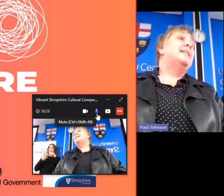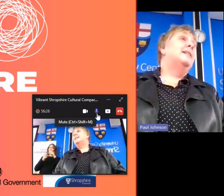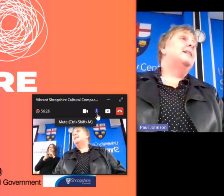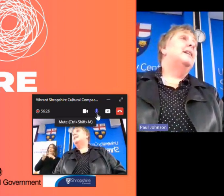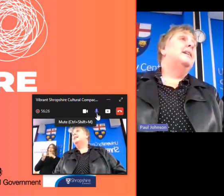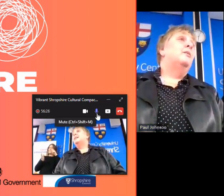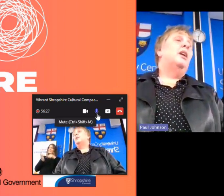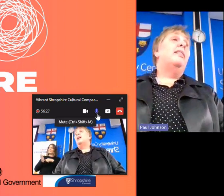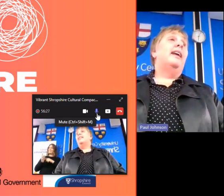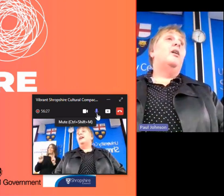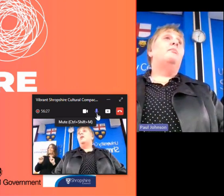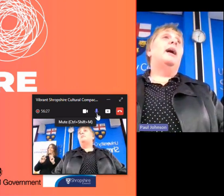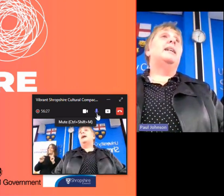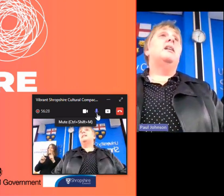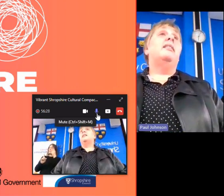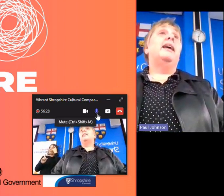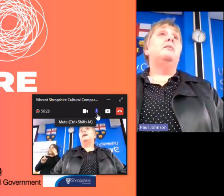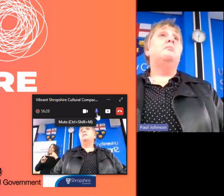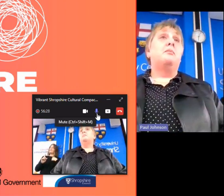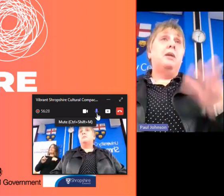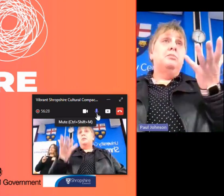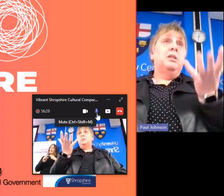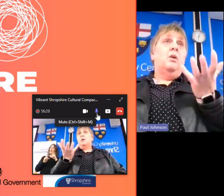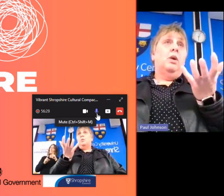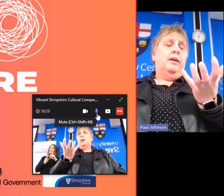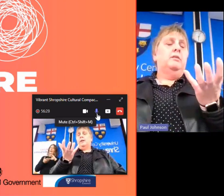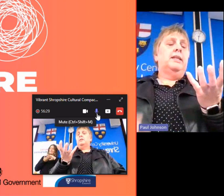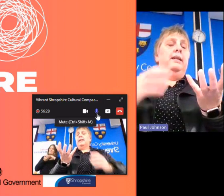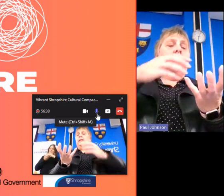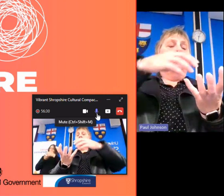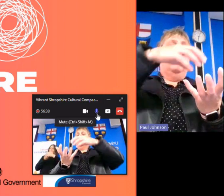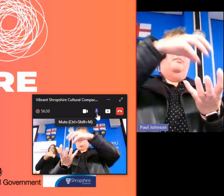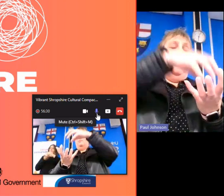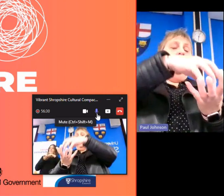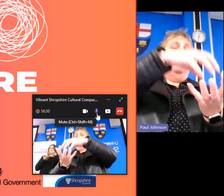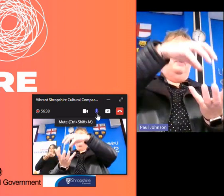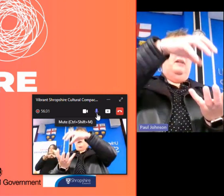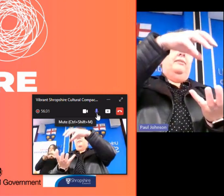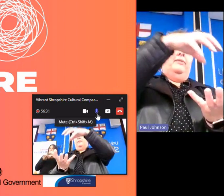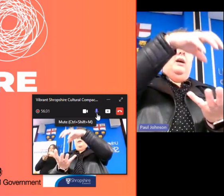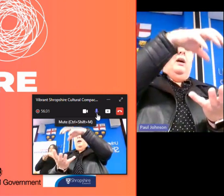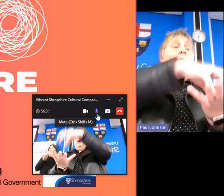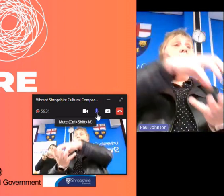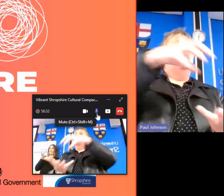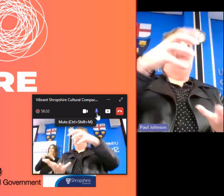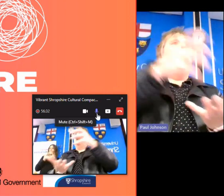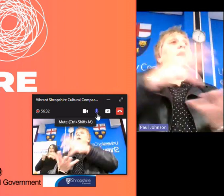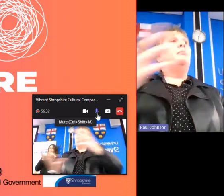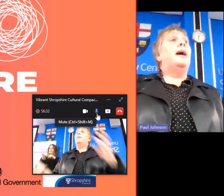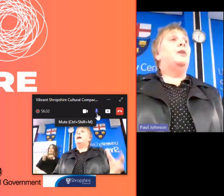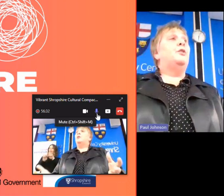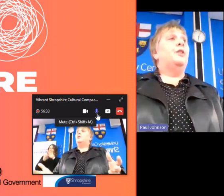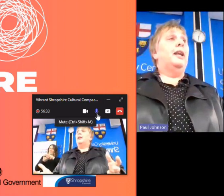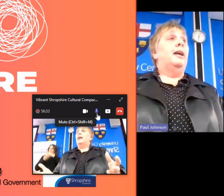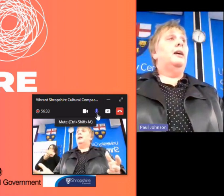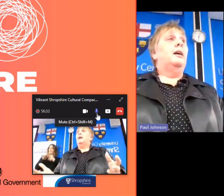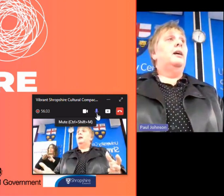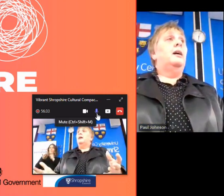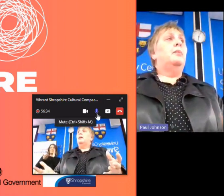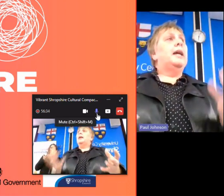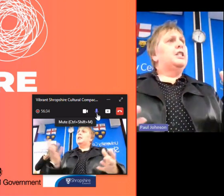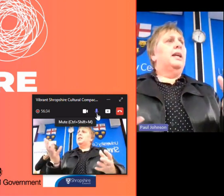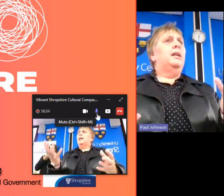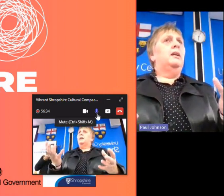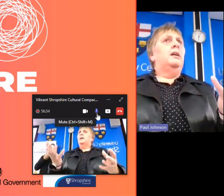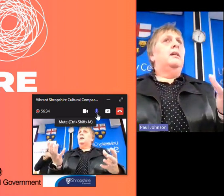compact when i think compact i think my mum's got one of those things that's got a powder puff a mirror and powder in it